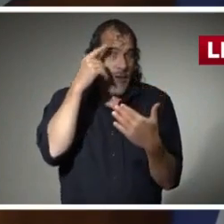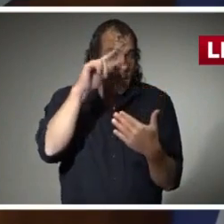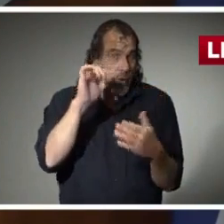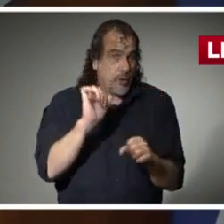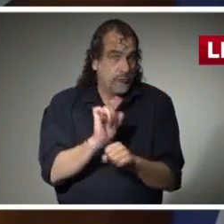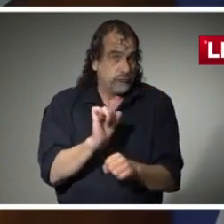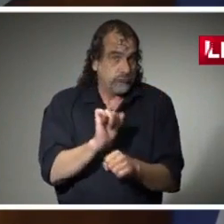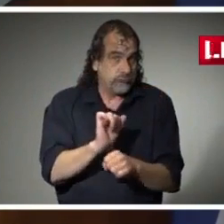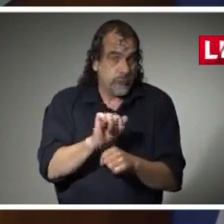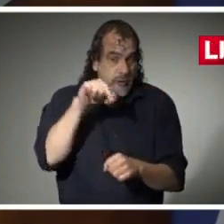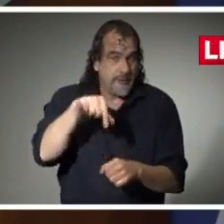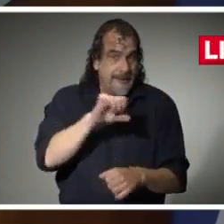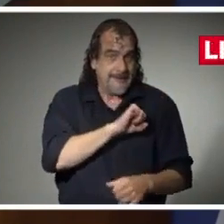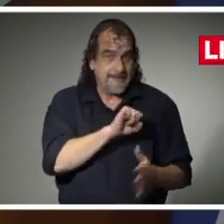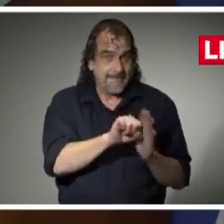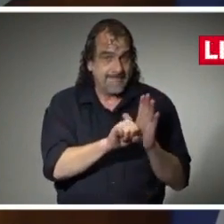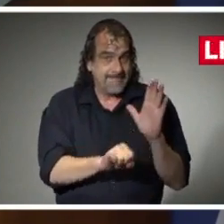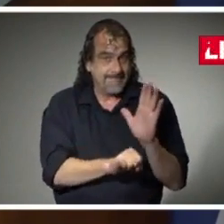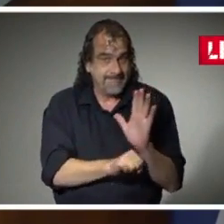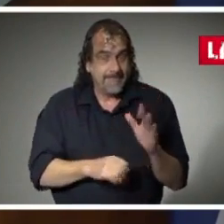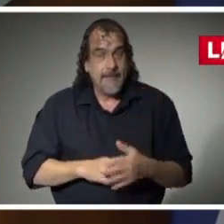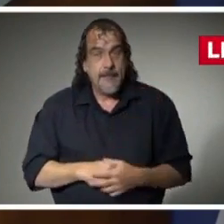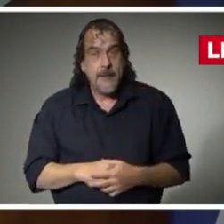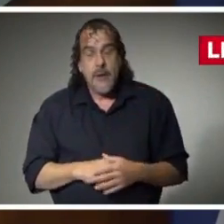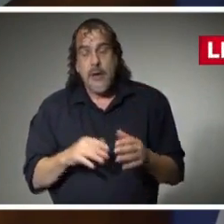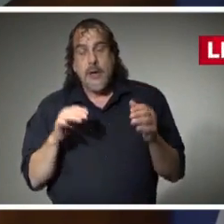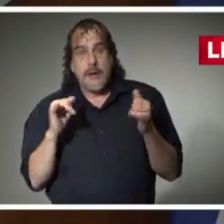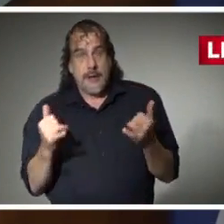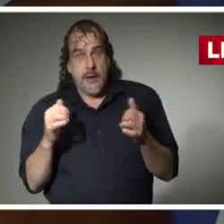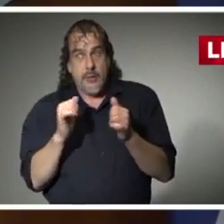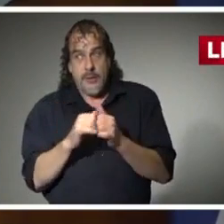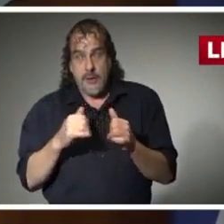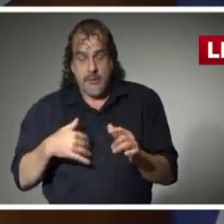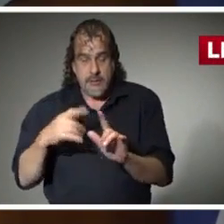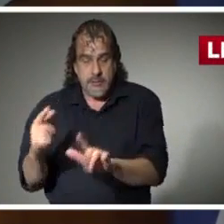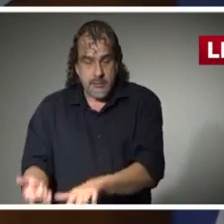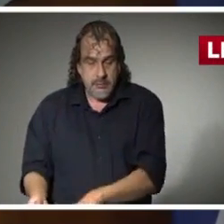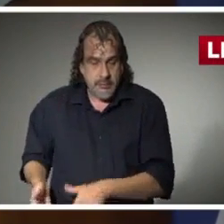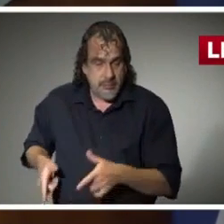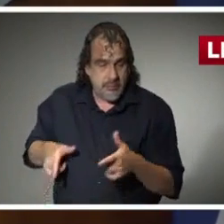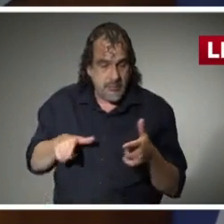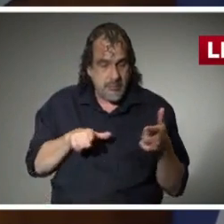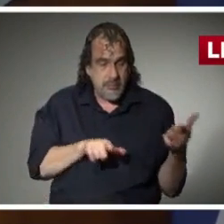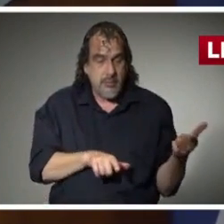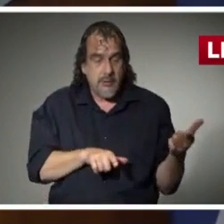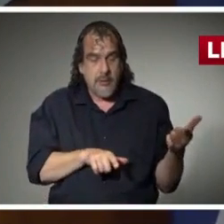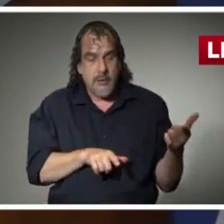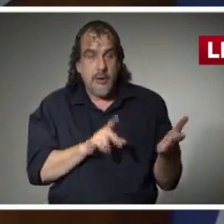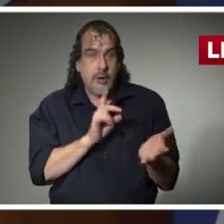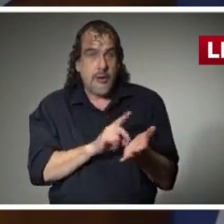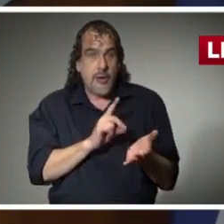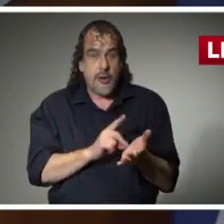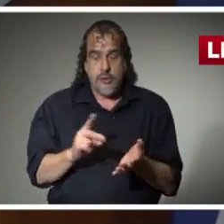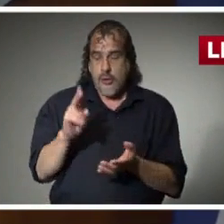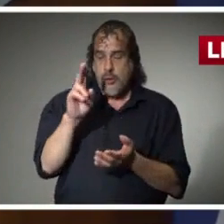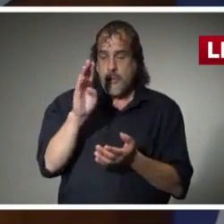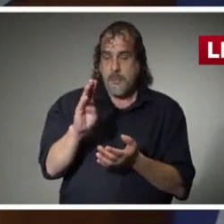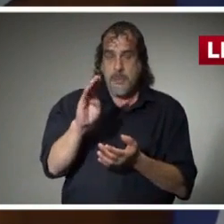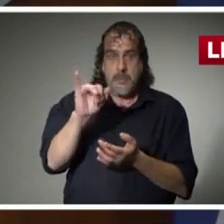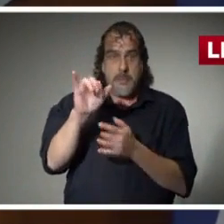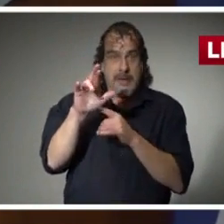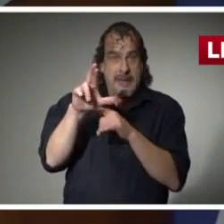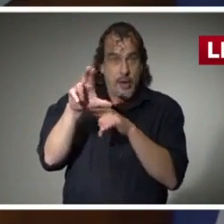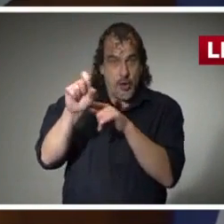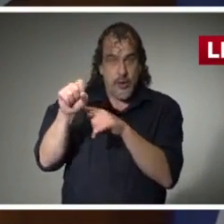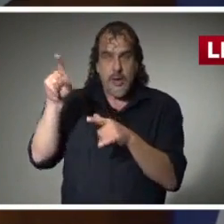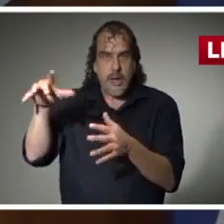service to our state. With that, I would like to turn over the floor to Dr. Byers, who is going to give us